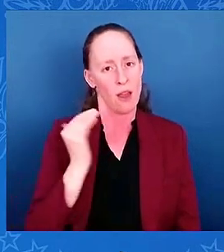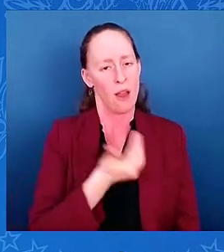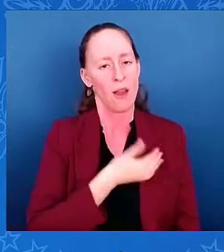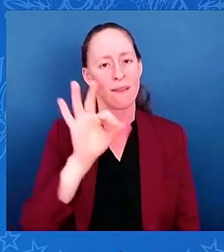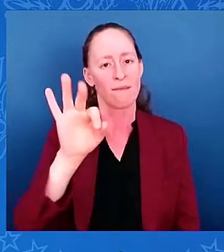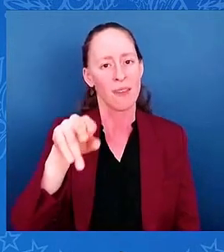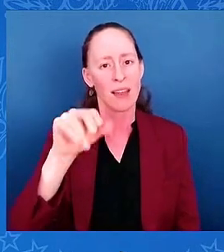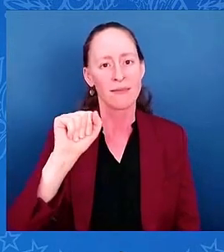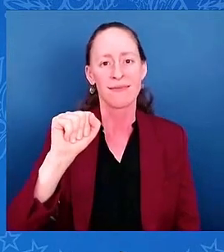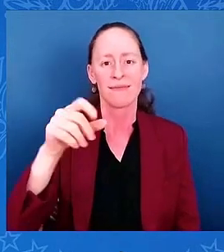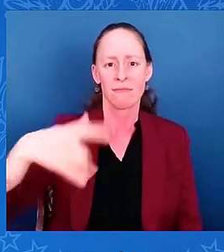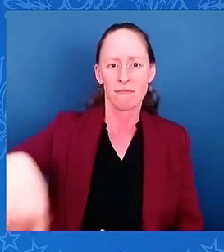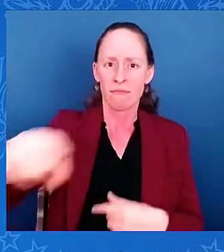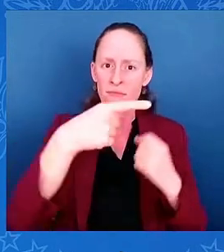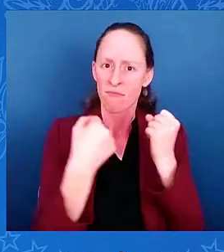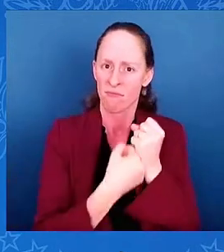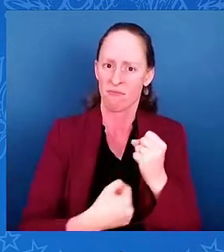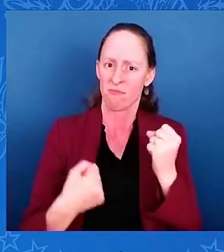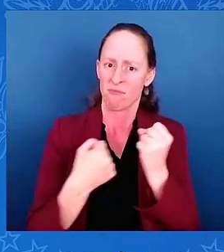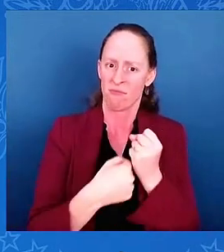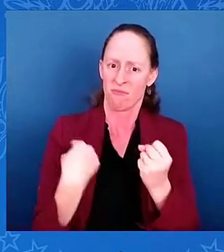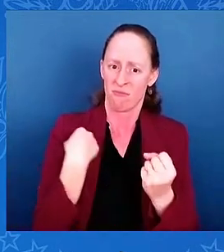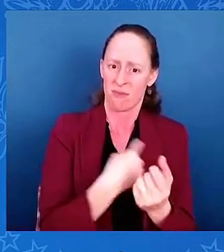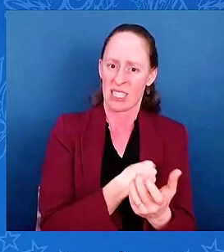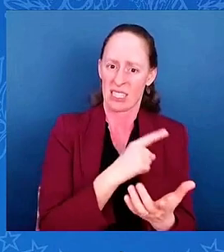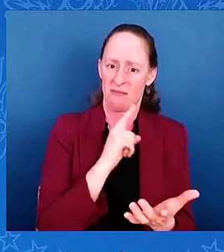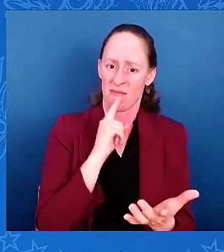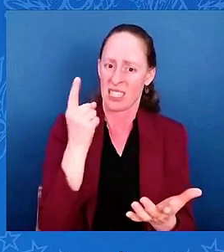bases in all of professional sports.